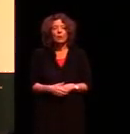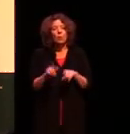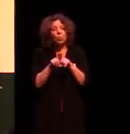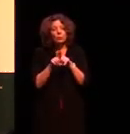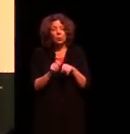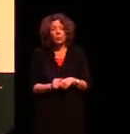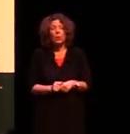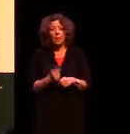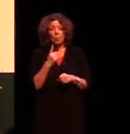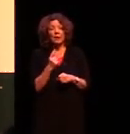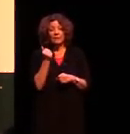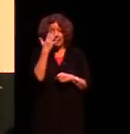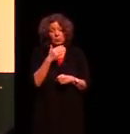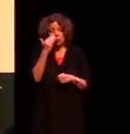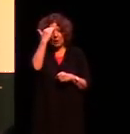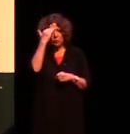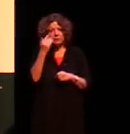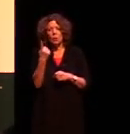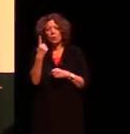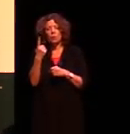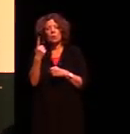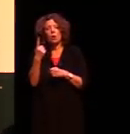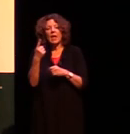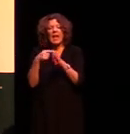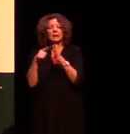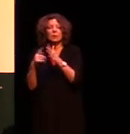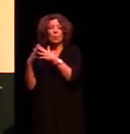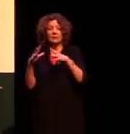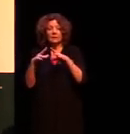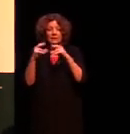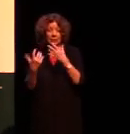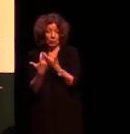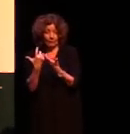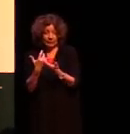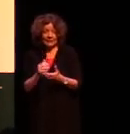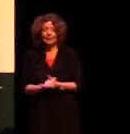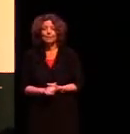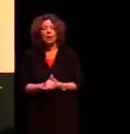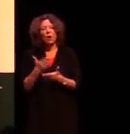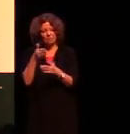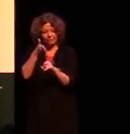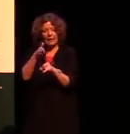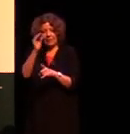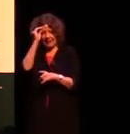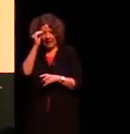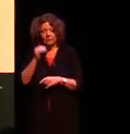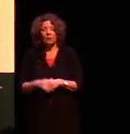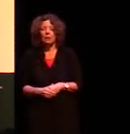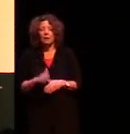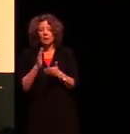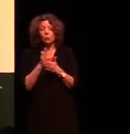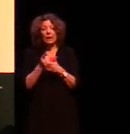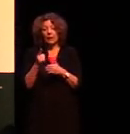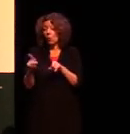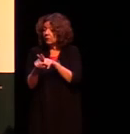also one of the Aboriginal Elders on the Advisory Committee at Western Sydney University. I belong to the Gundungudra Nation in the